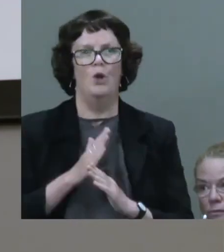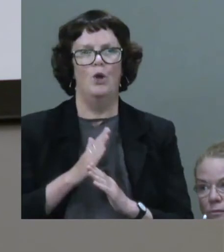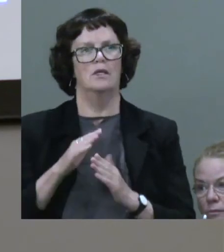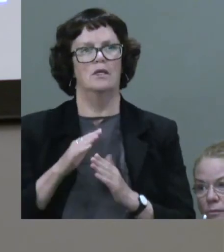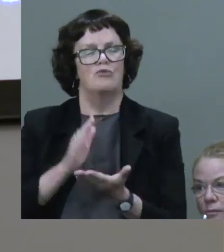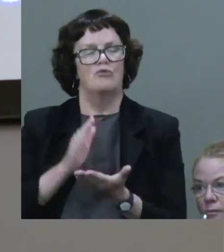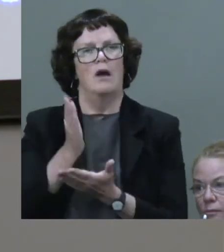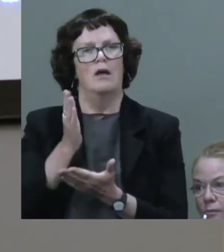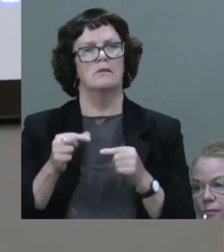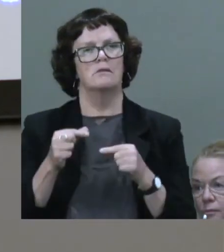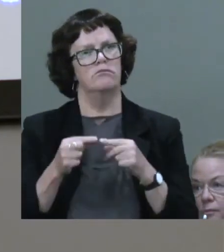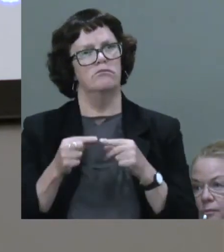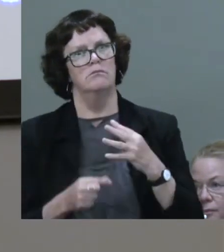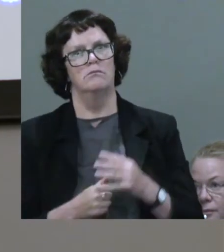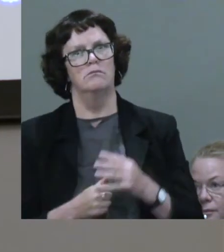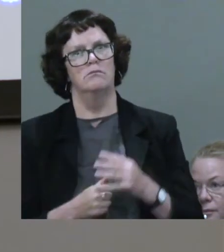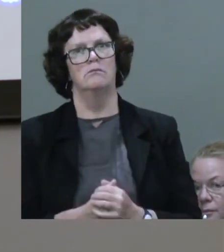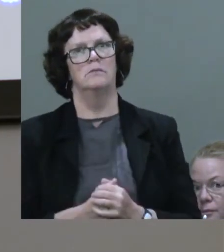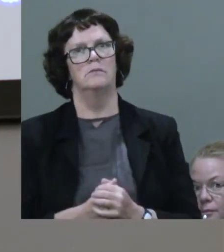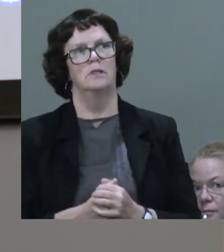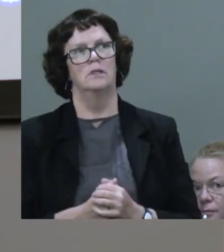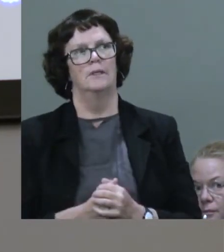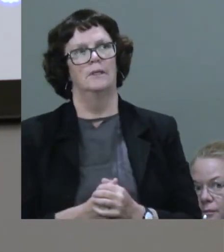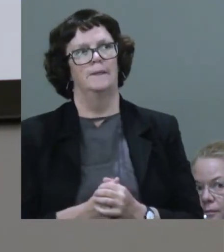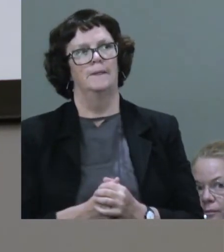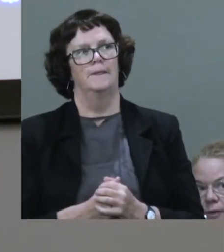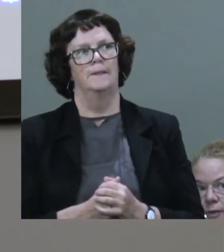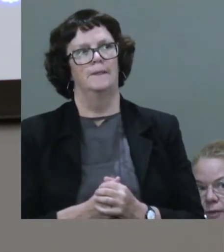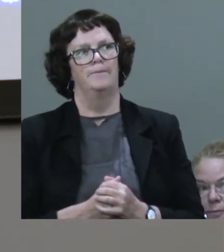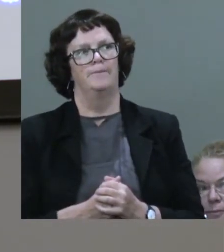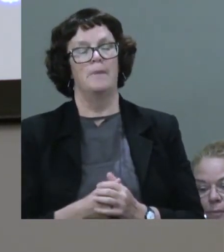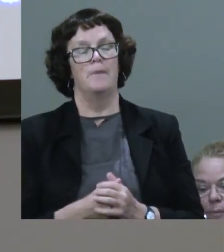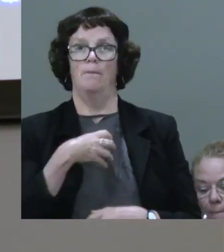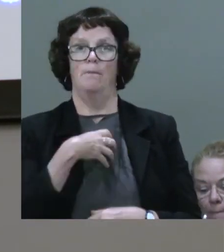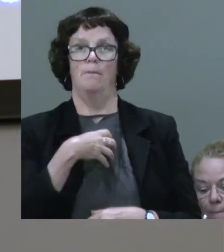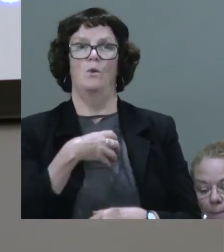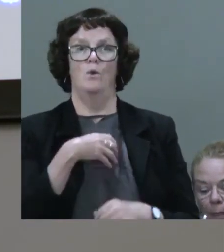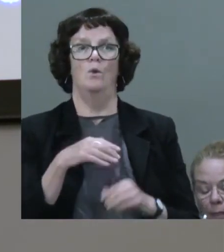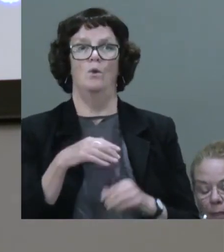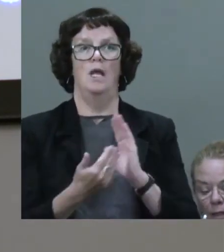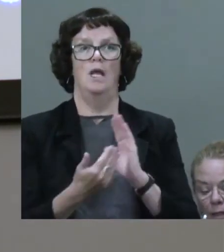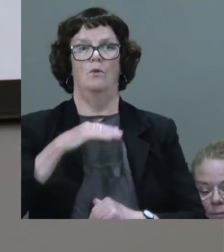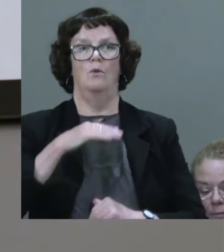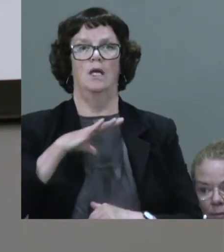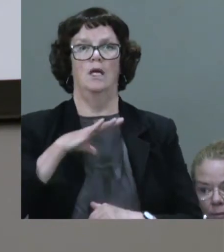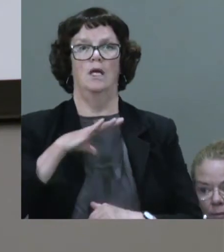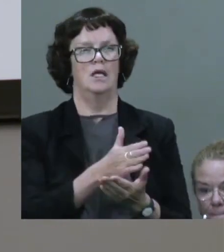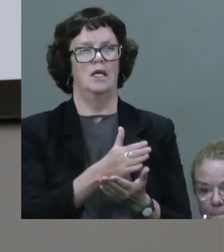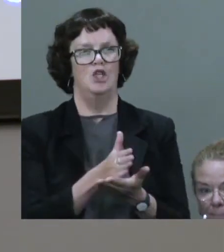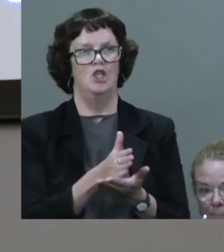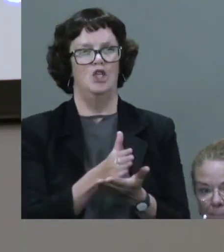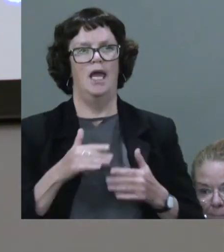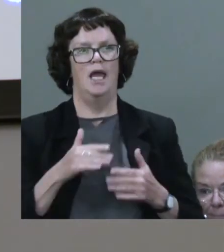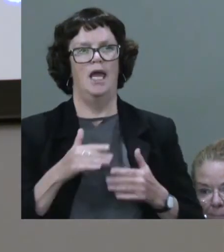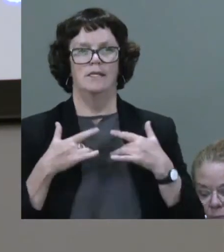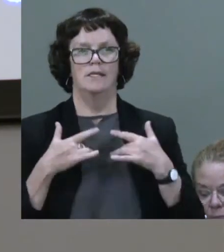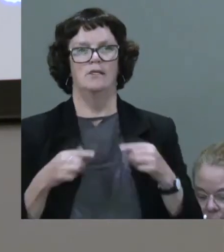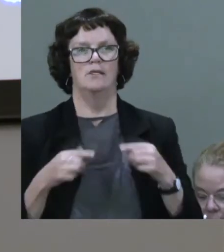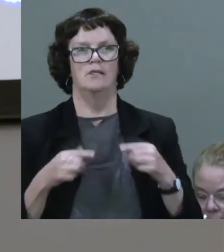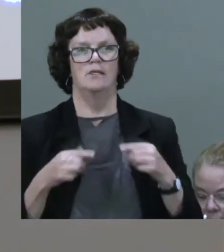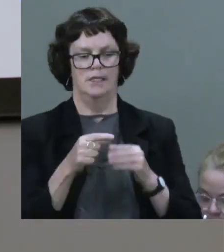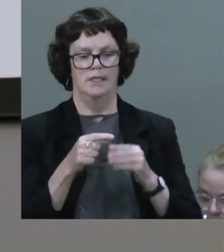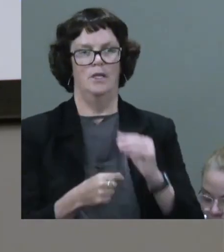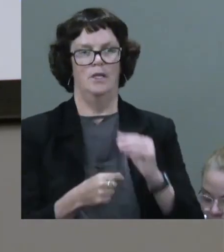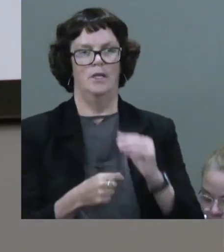What we need now more and more, as much as we can possibly get, is that shared sense of disability pride,